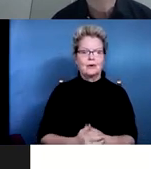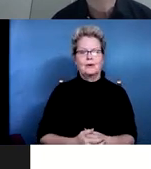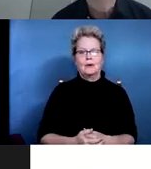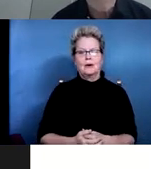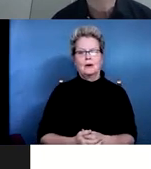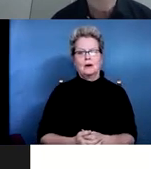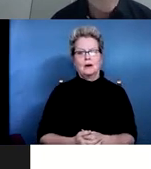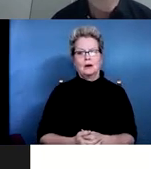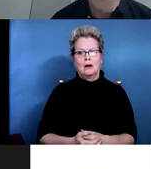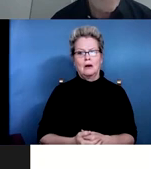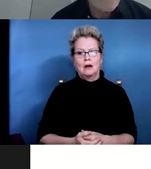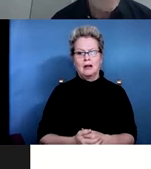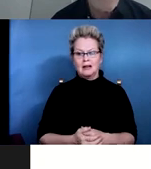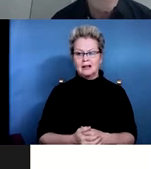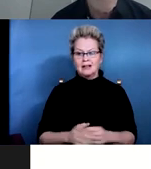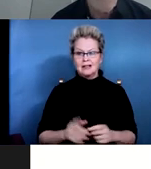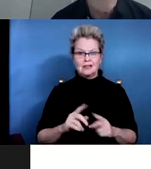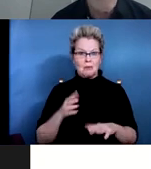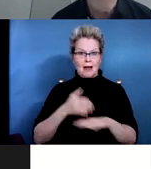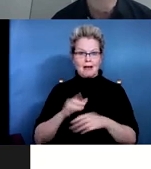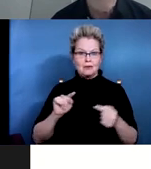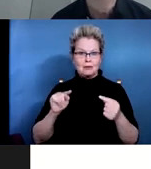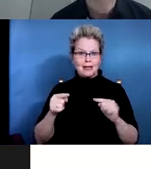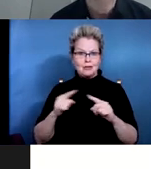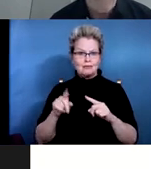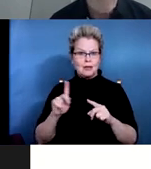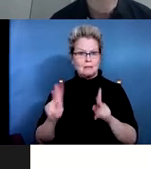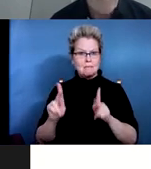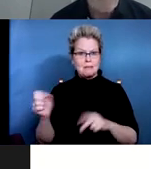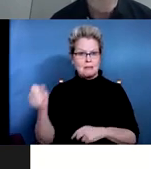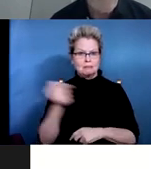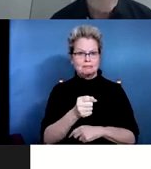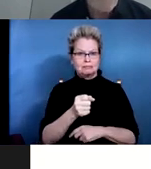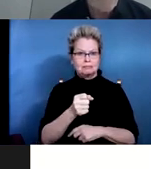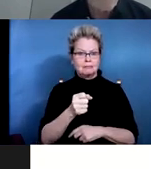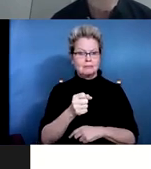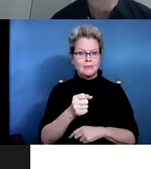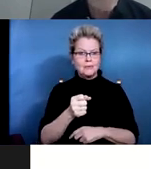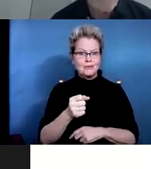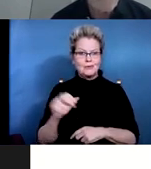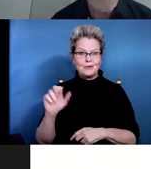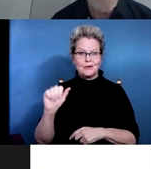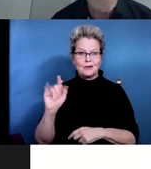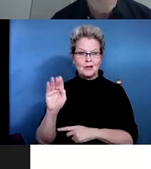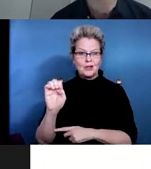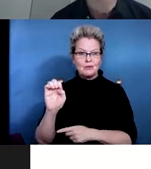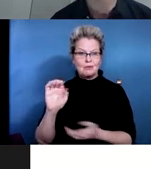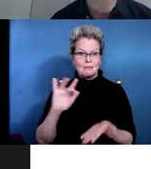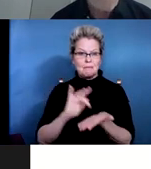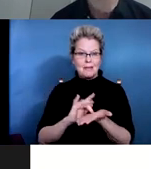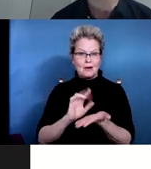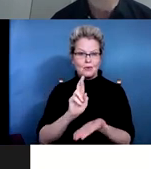have been newly admitted to their acute medical rehabilitation facility? And our